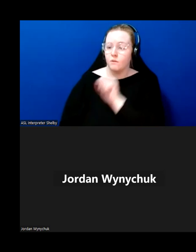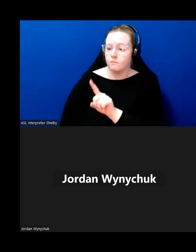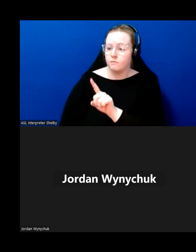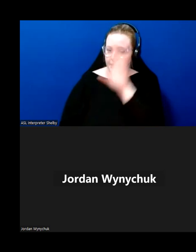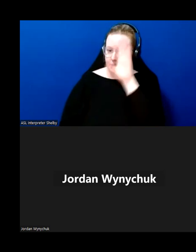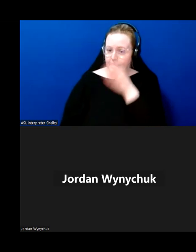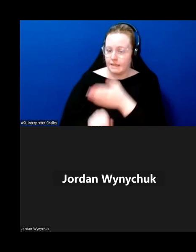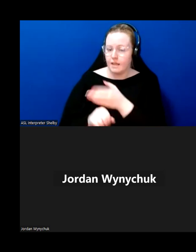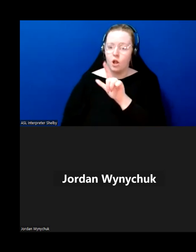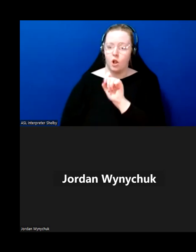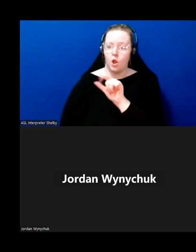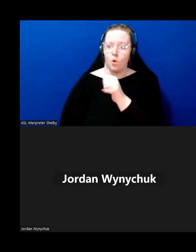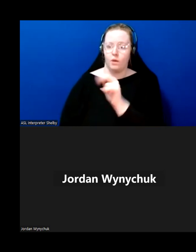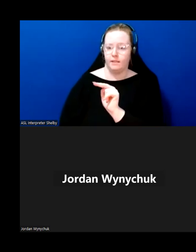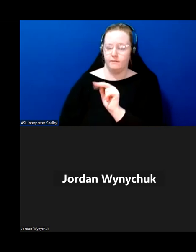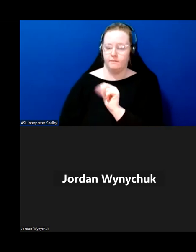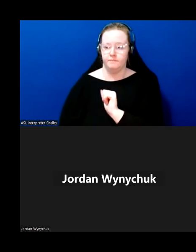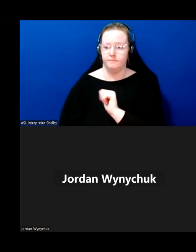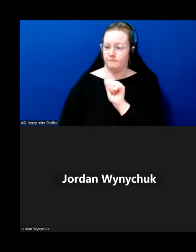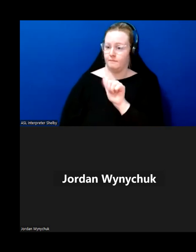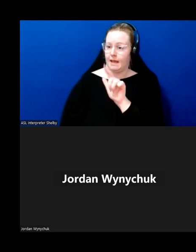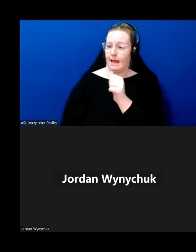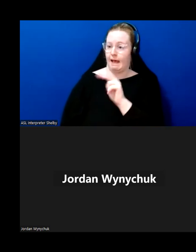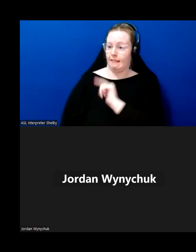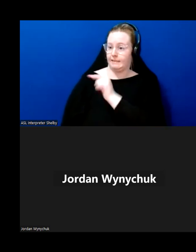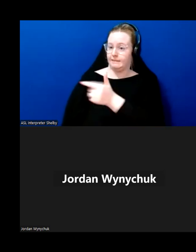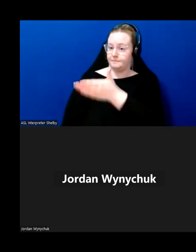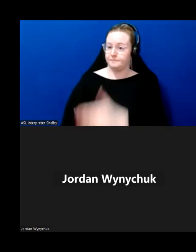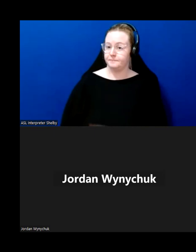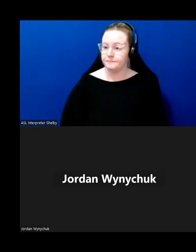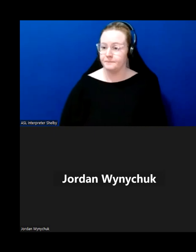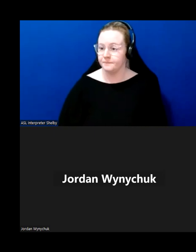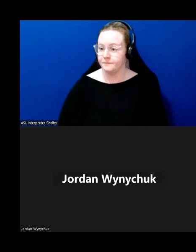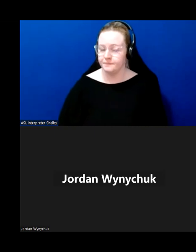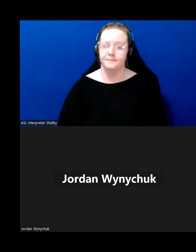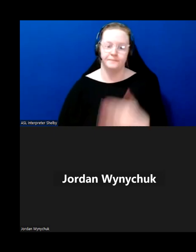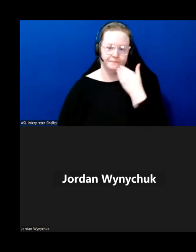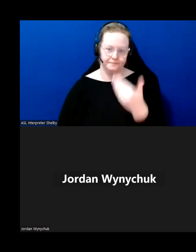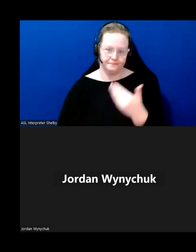brogan alan i pass it over to you thanks katherine